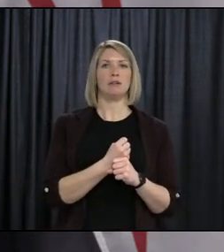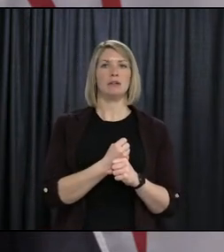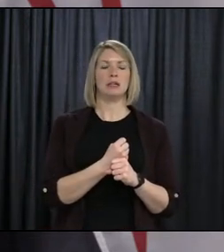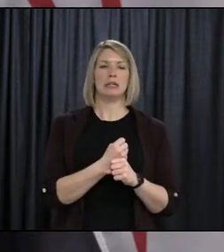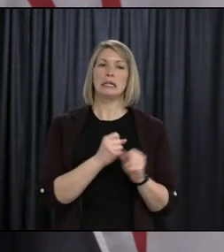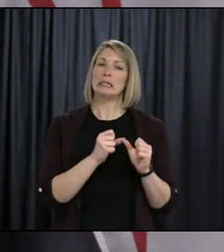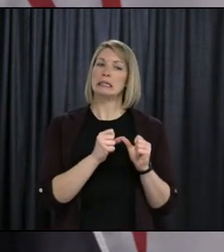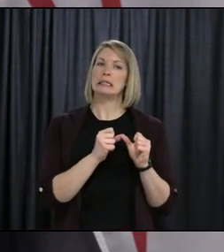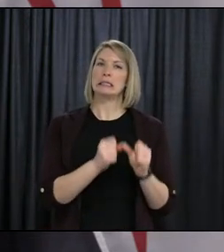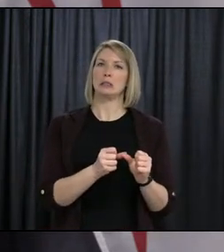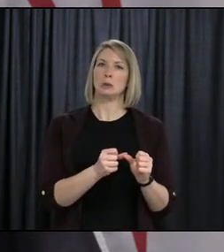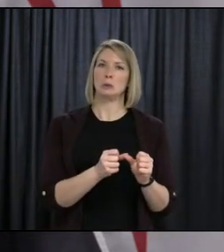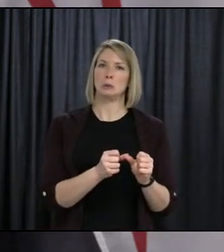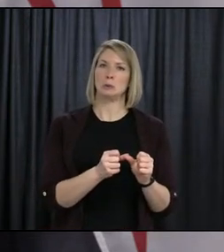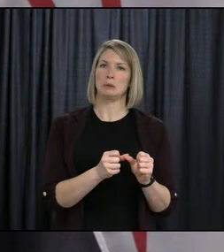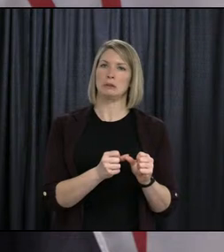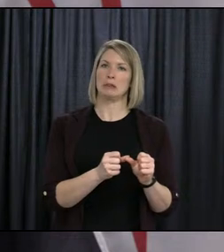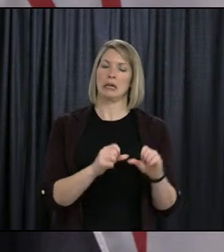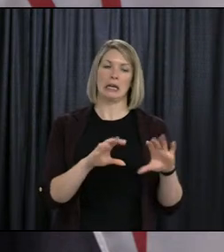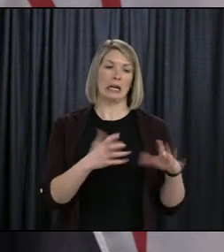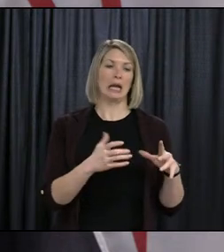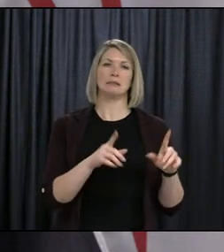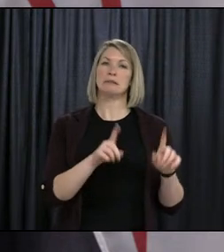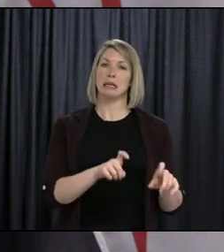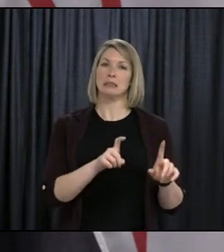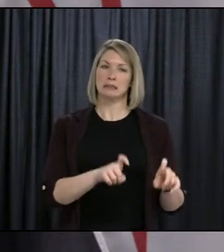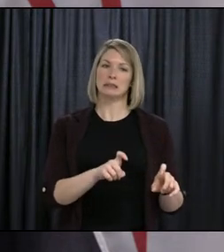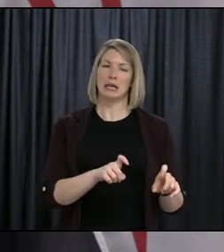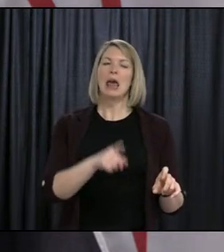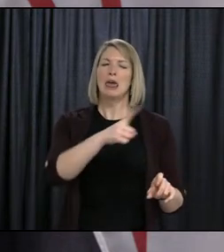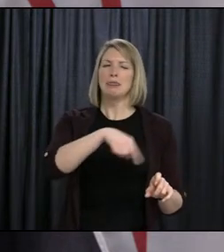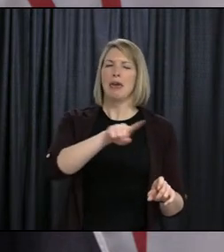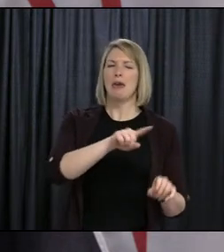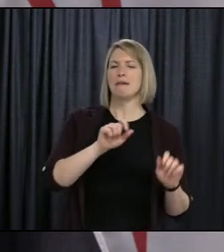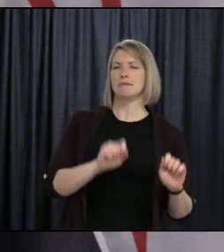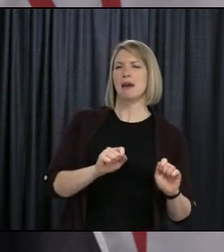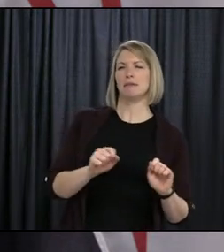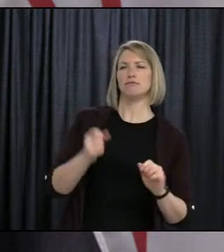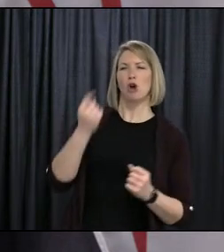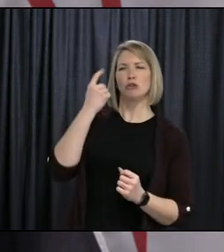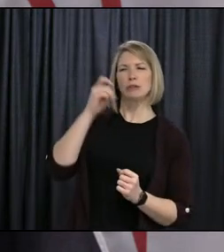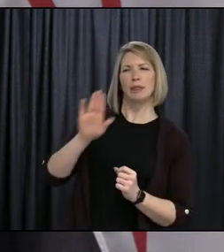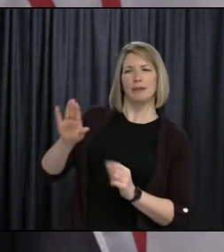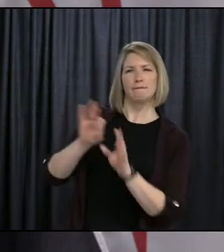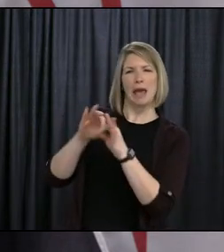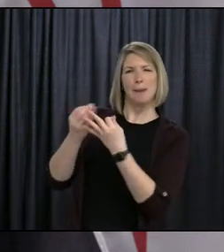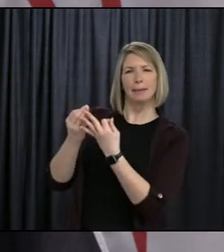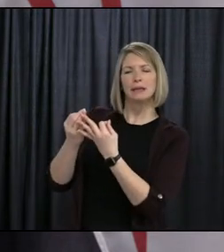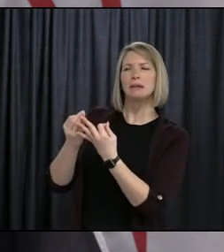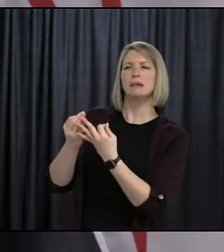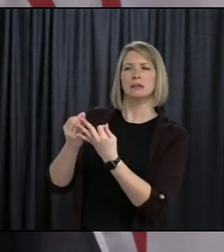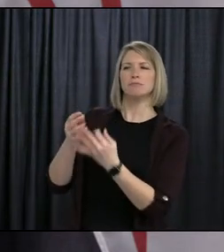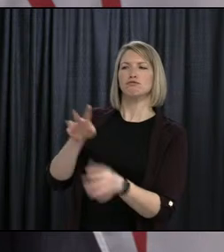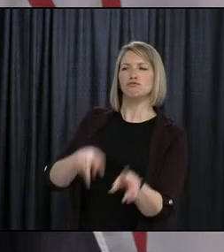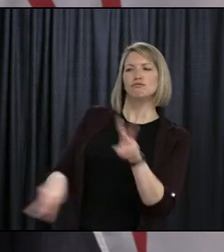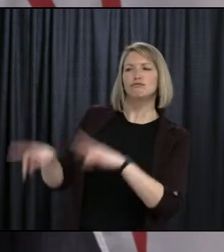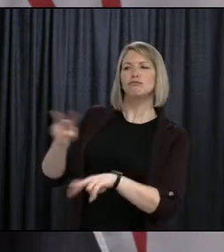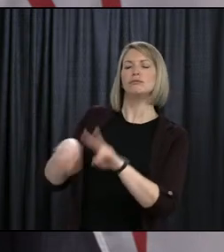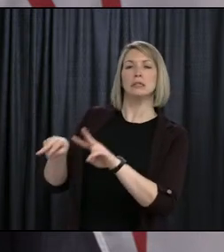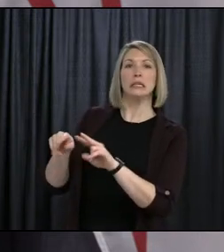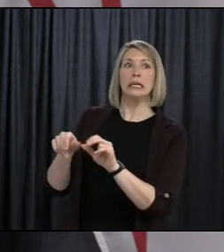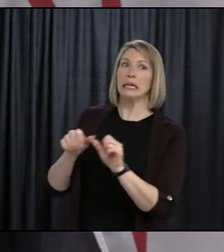students and families are facing. And teachers are very good at that. So it's a bit of a different context. Assessment is continuing,